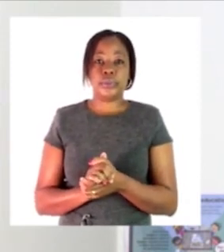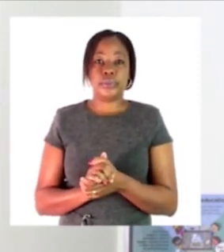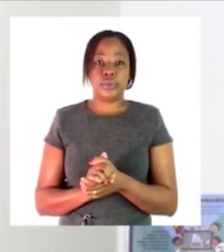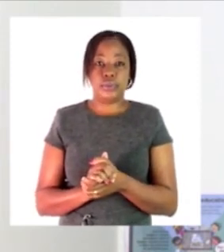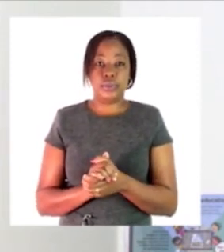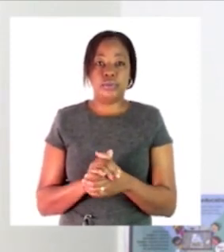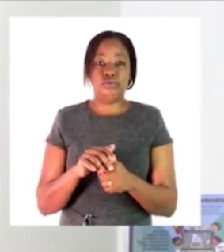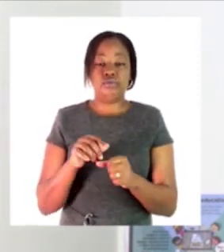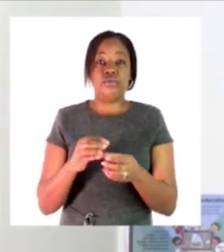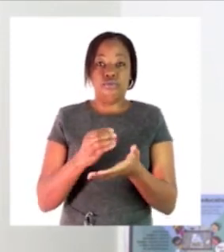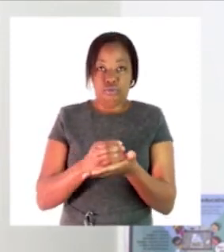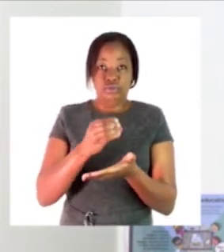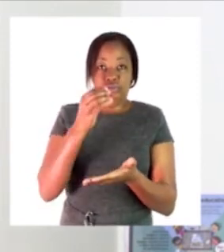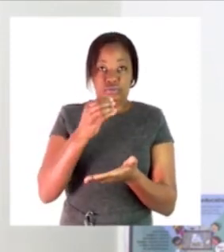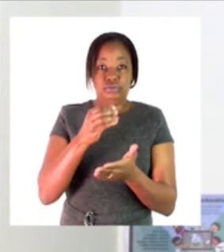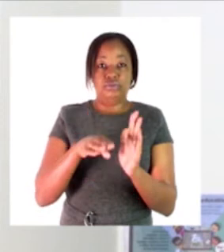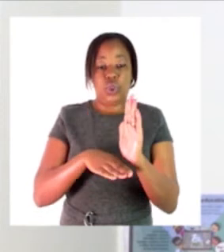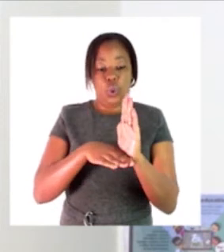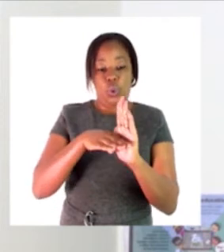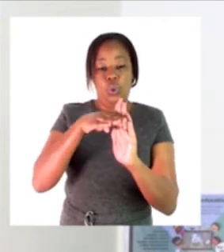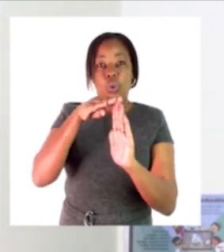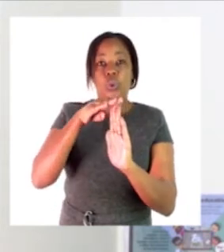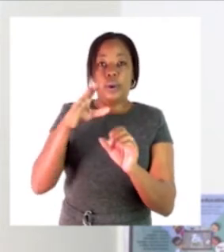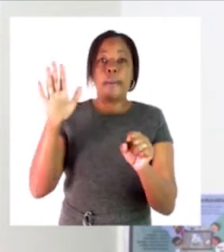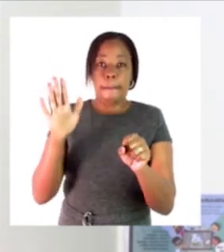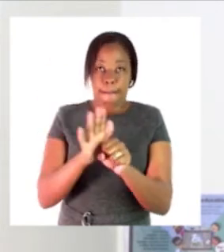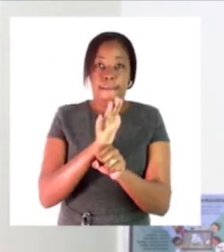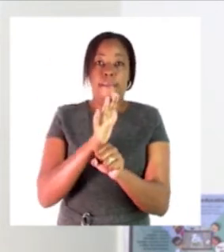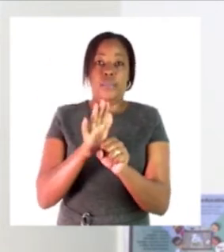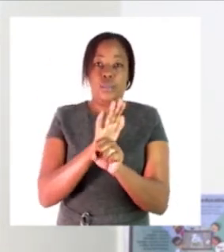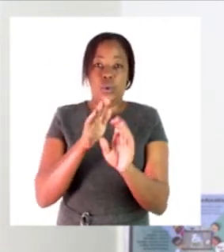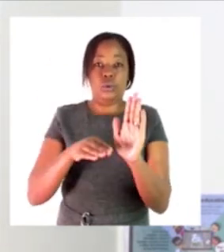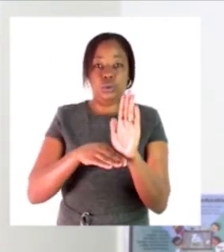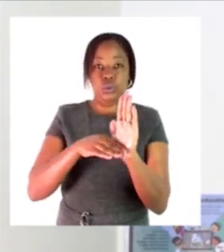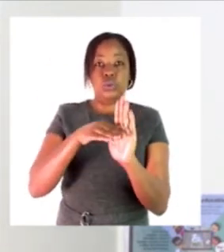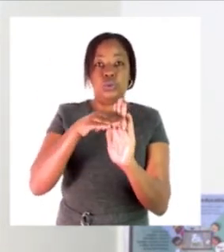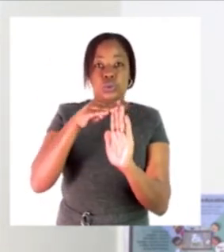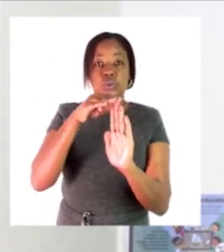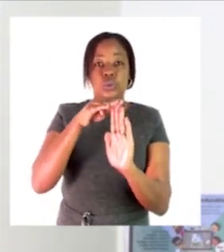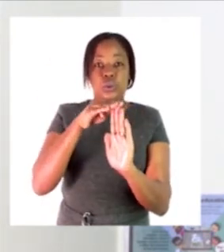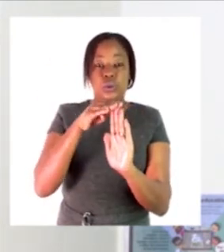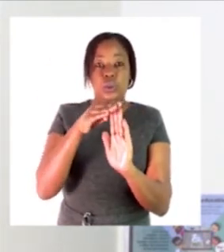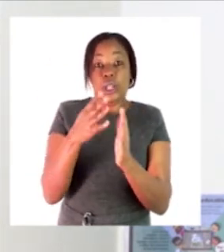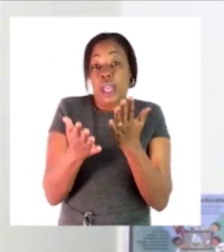full are we together that is full now what about if it is half full